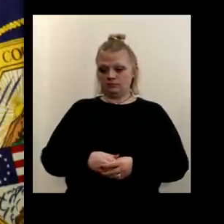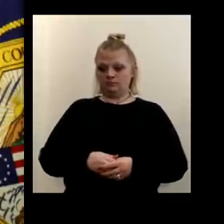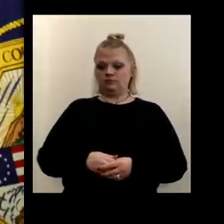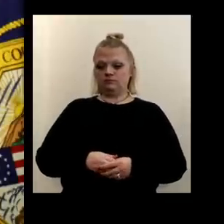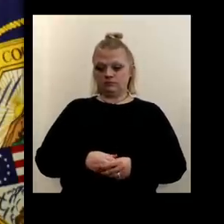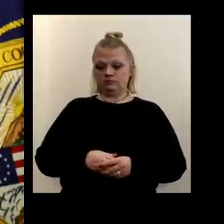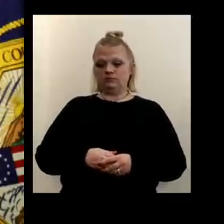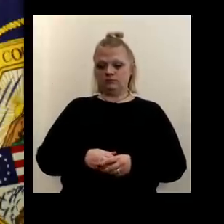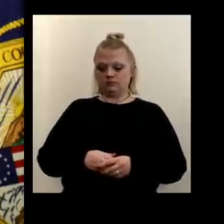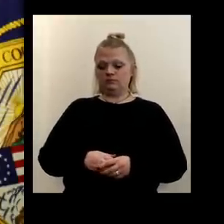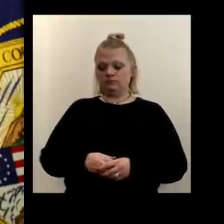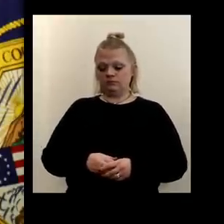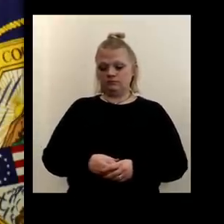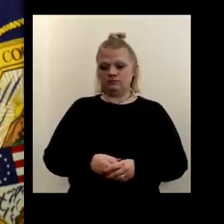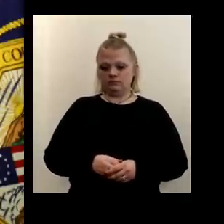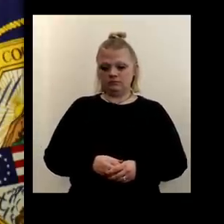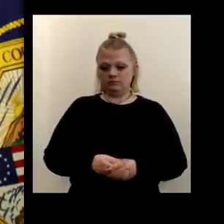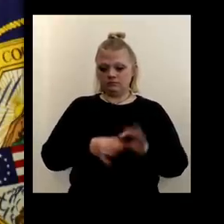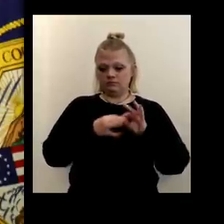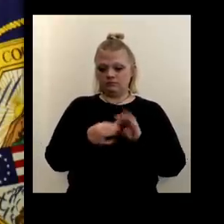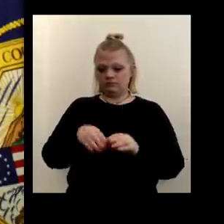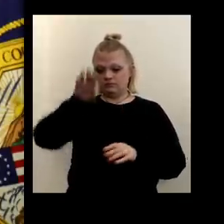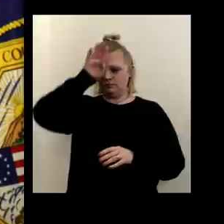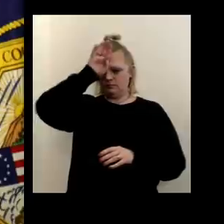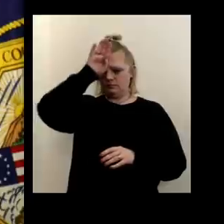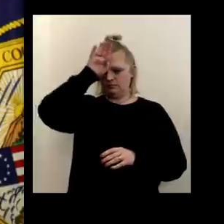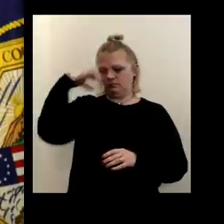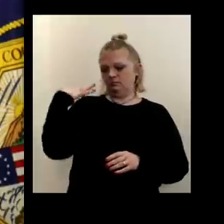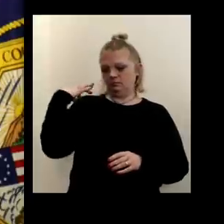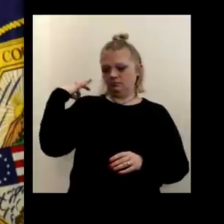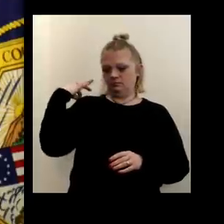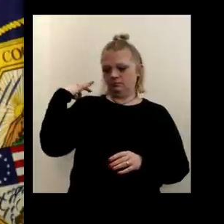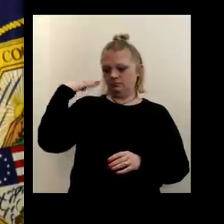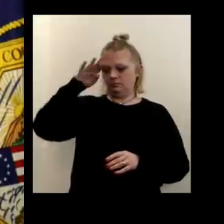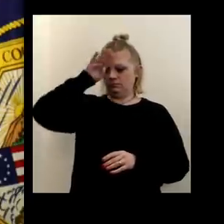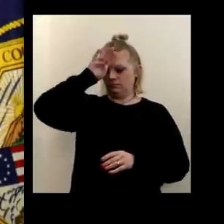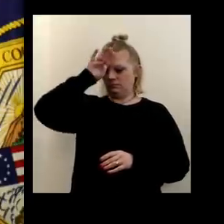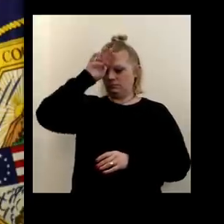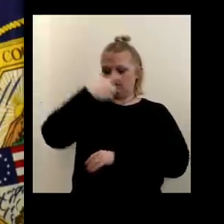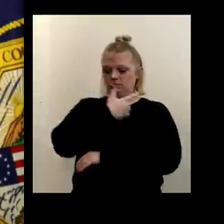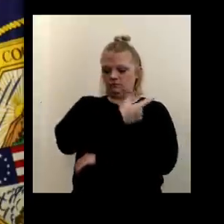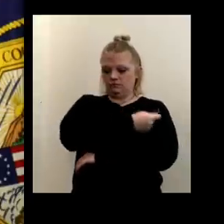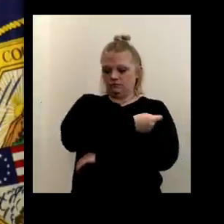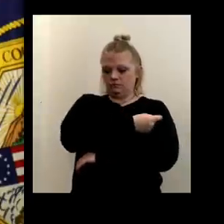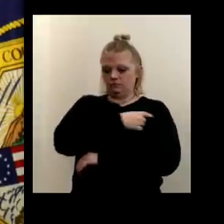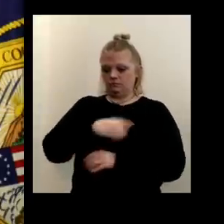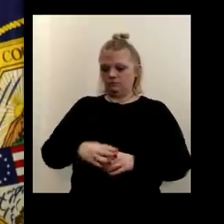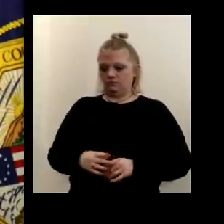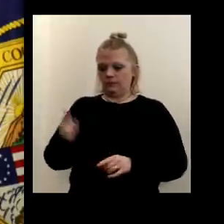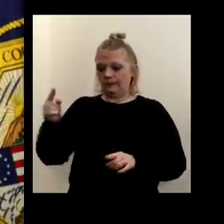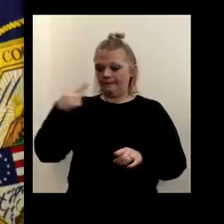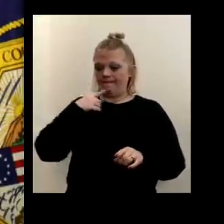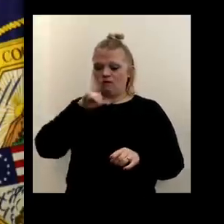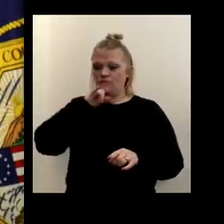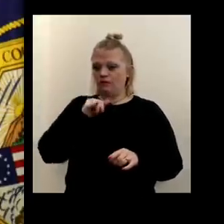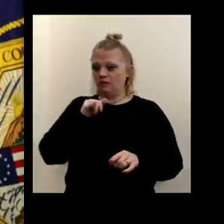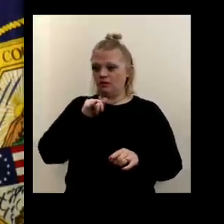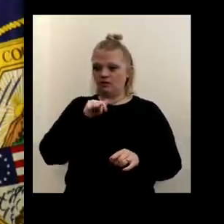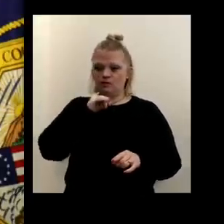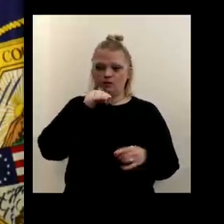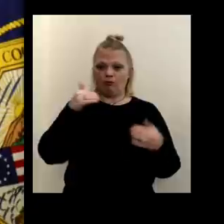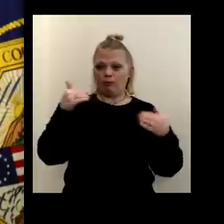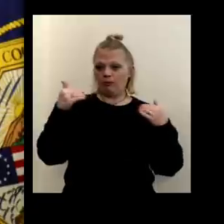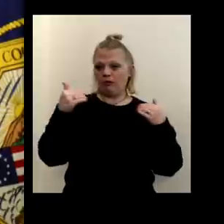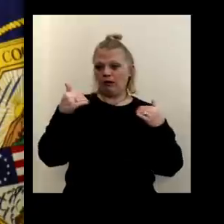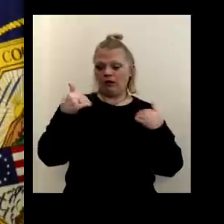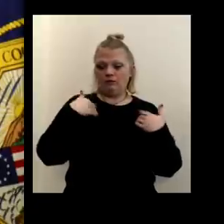Yeah. Hello, Mark. Uh, regarding firefighters, volunteer firefighters being vaccinated. I know you said you really don't have a